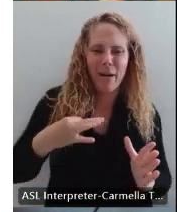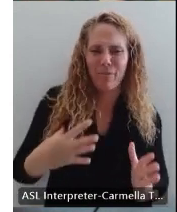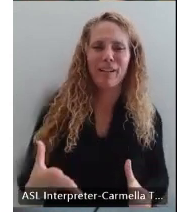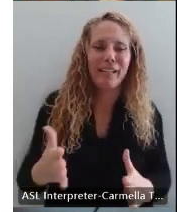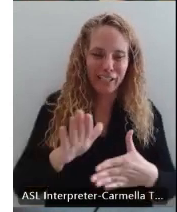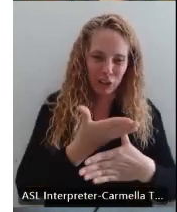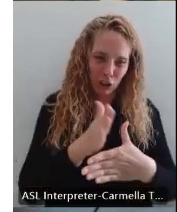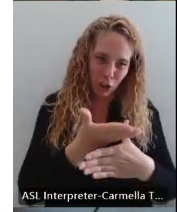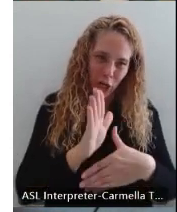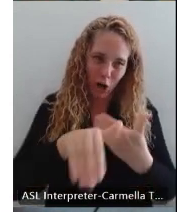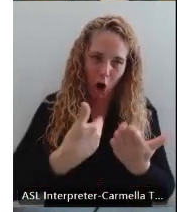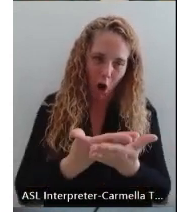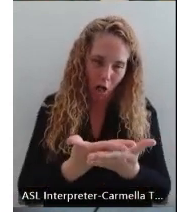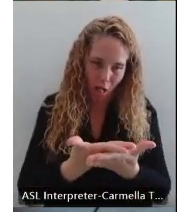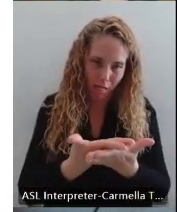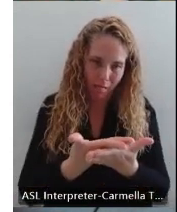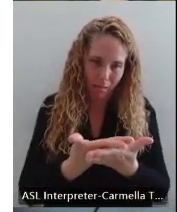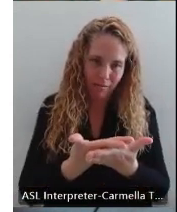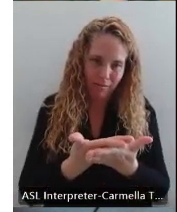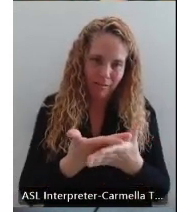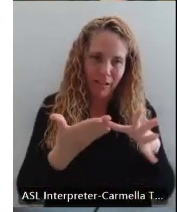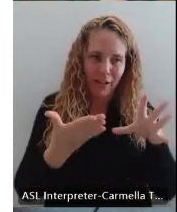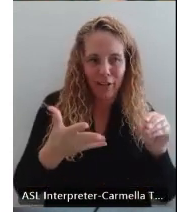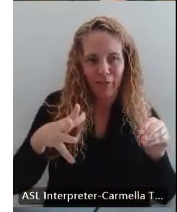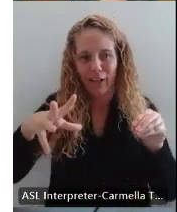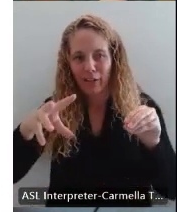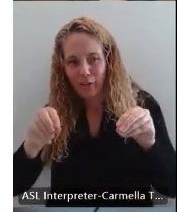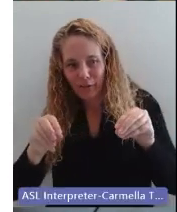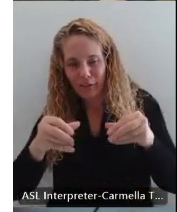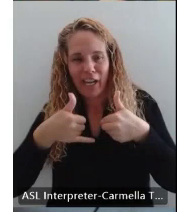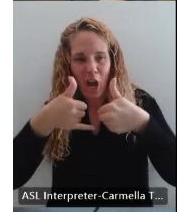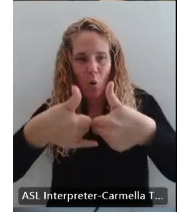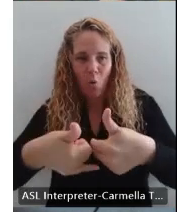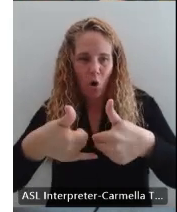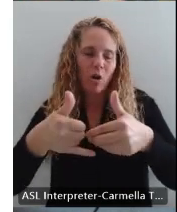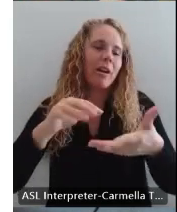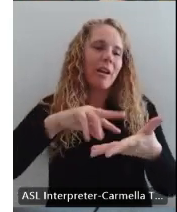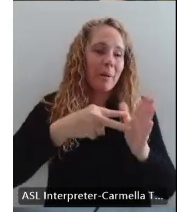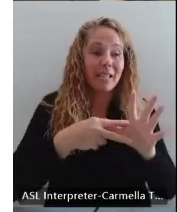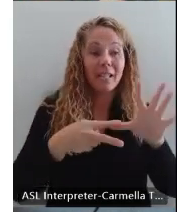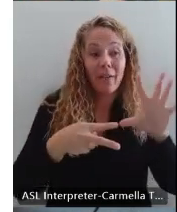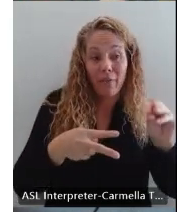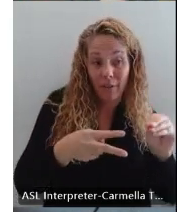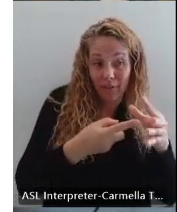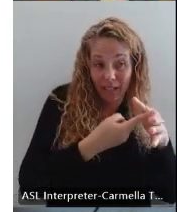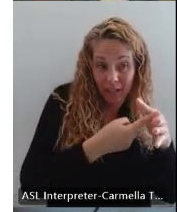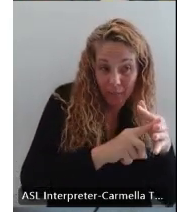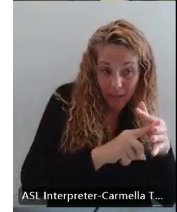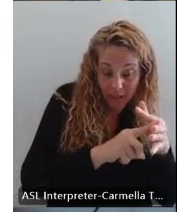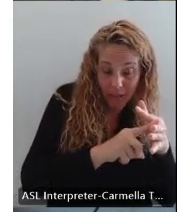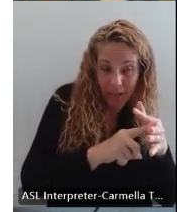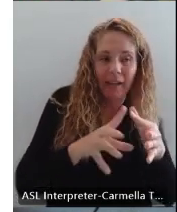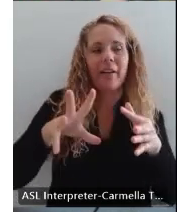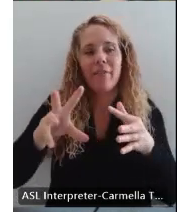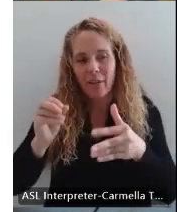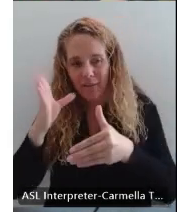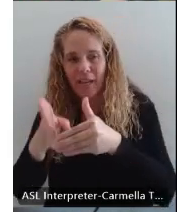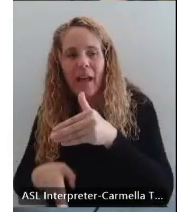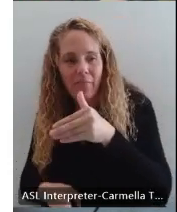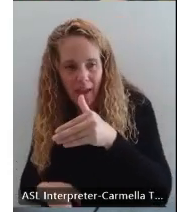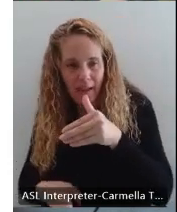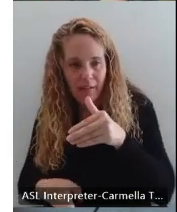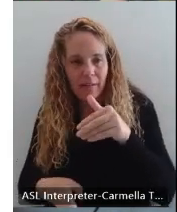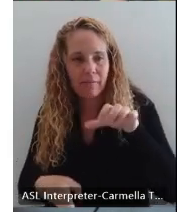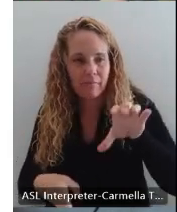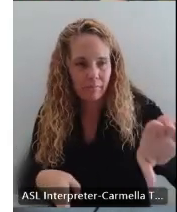And like I said earlier, it's a 50-50 award, so you'll get 50% at the beginning and 50% at the